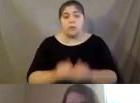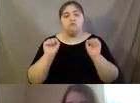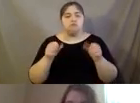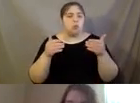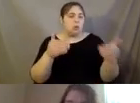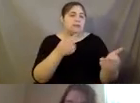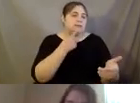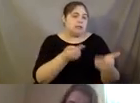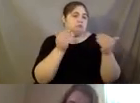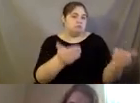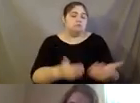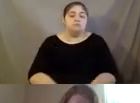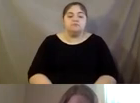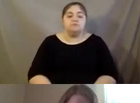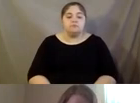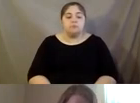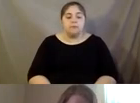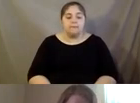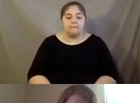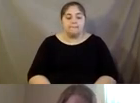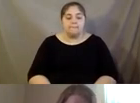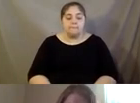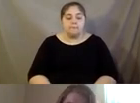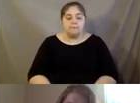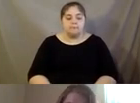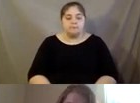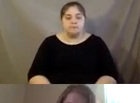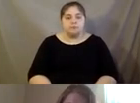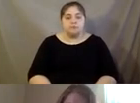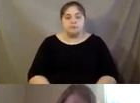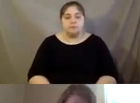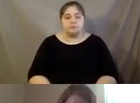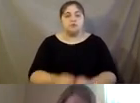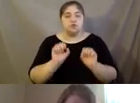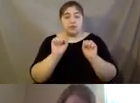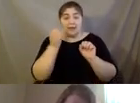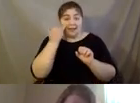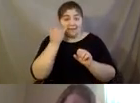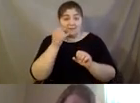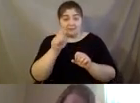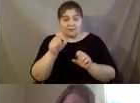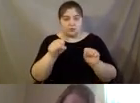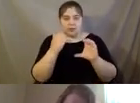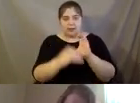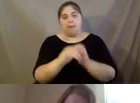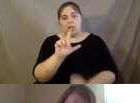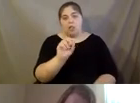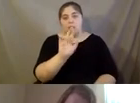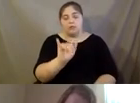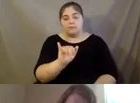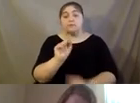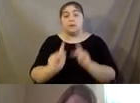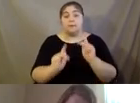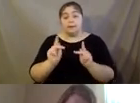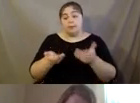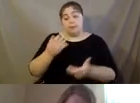is it on the last slide maybe? And if it's not, if anyone can email me. So, um, folks who may